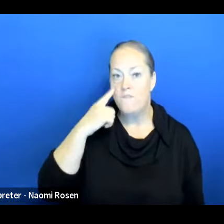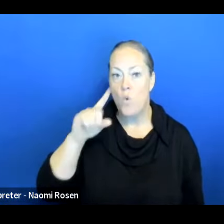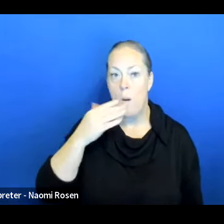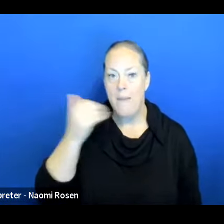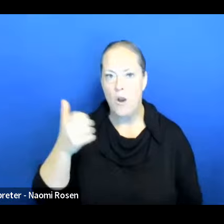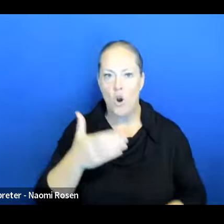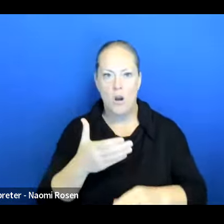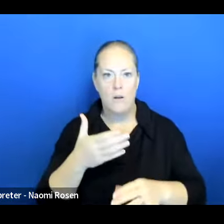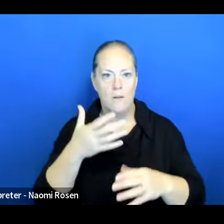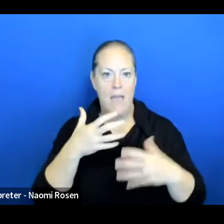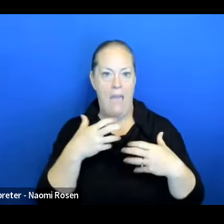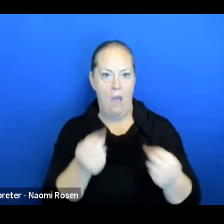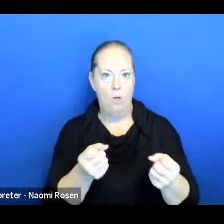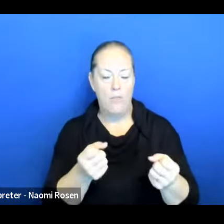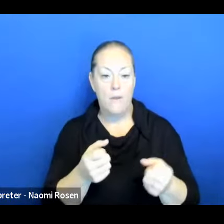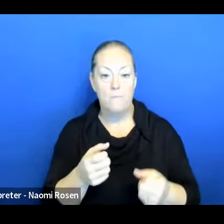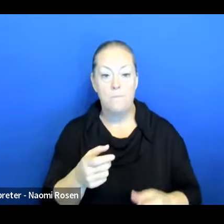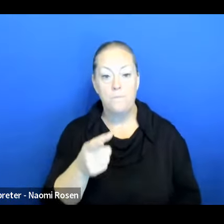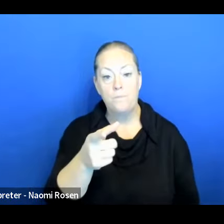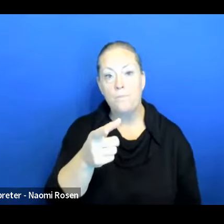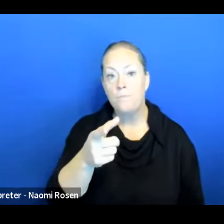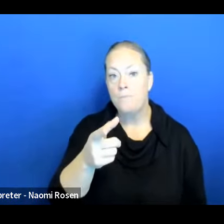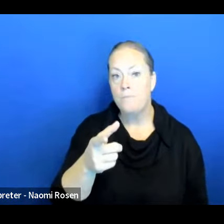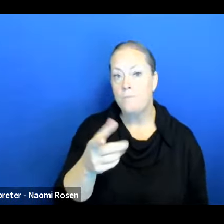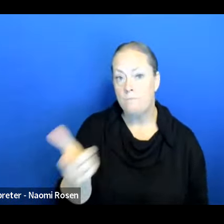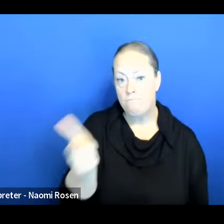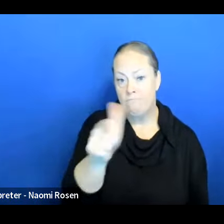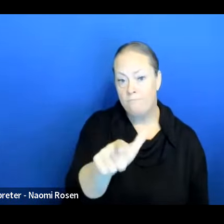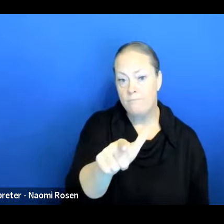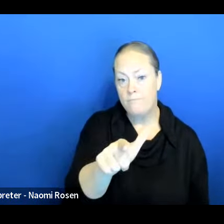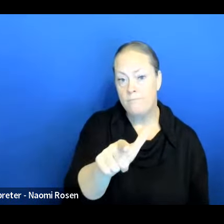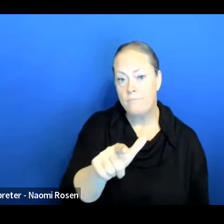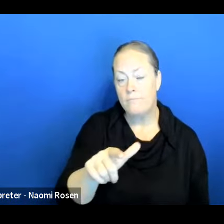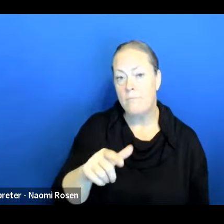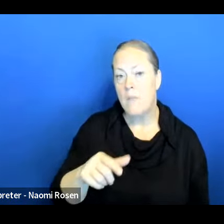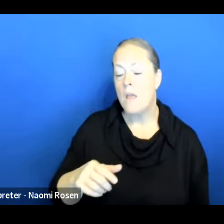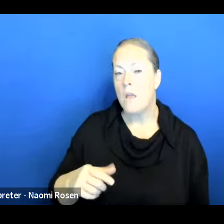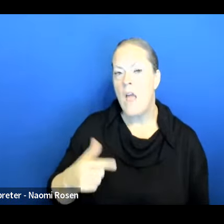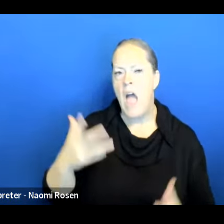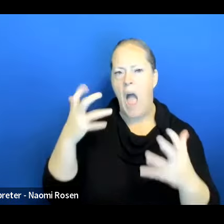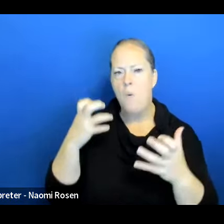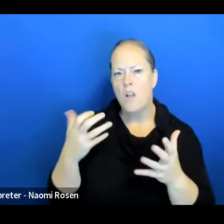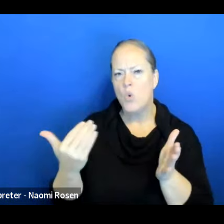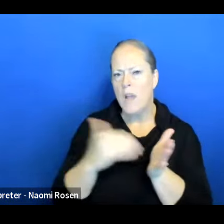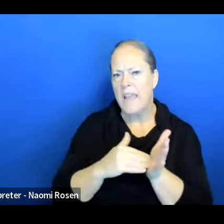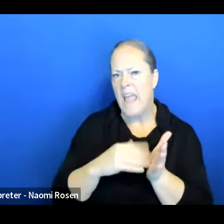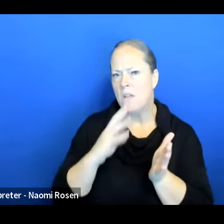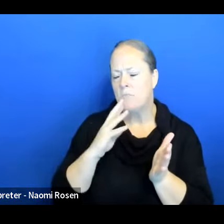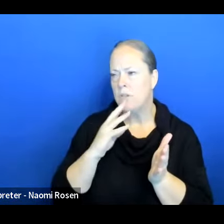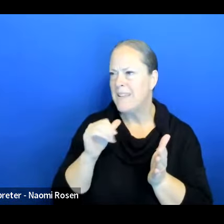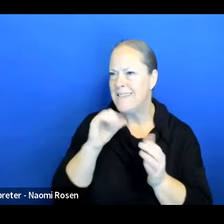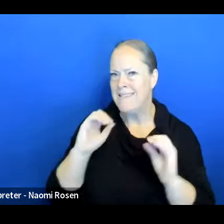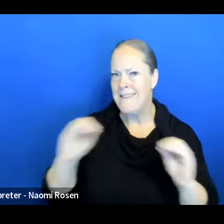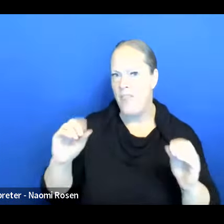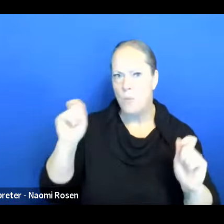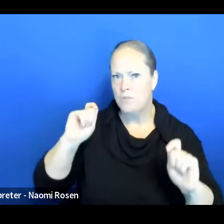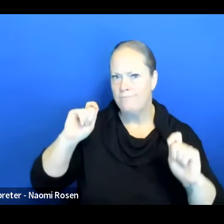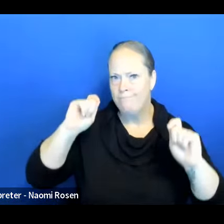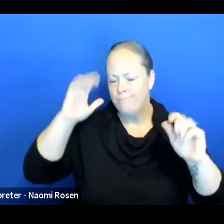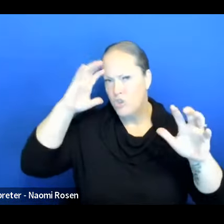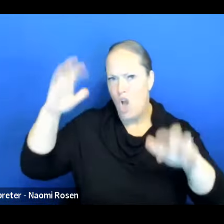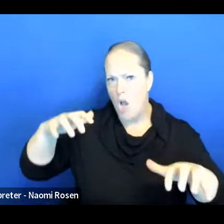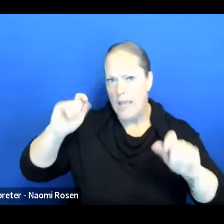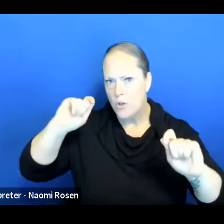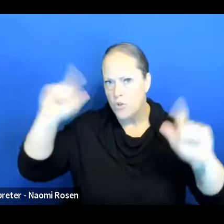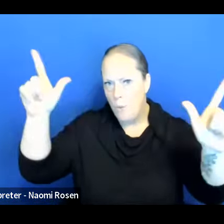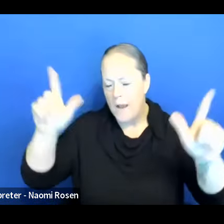I have to reiterate that as I was looking through the report, there wasn't anything that shocked me or really surprised me. However, I guess